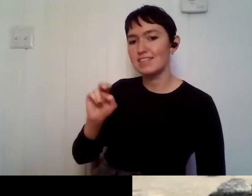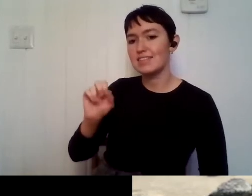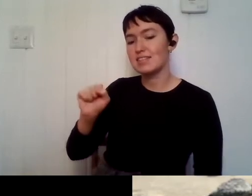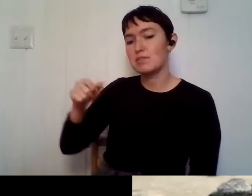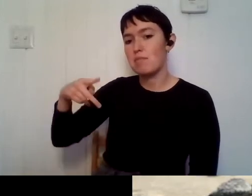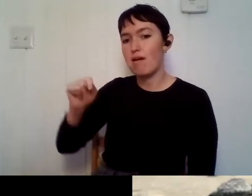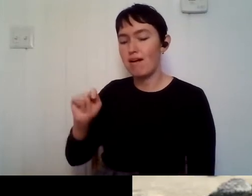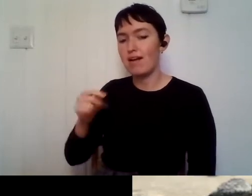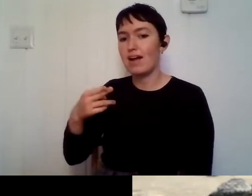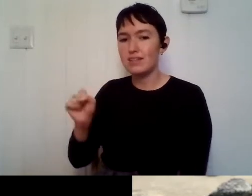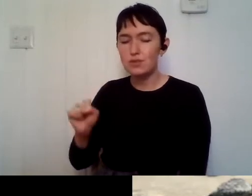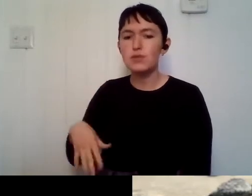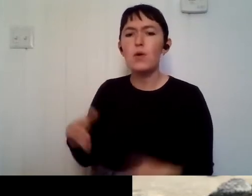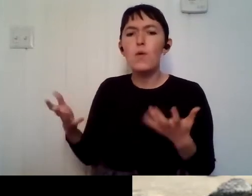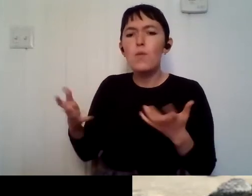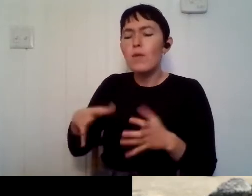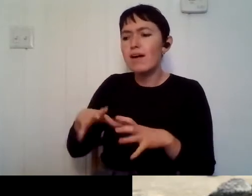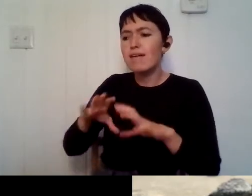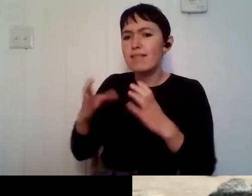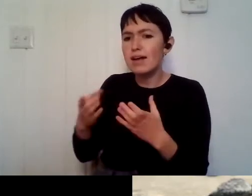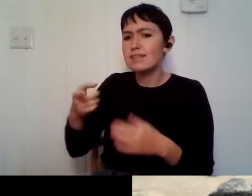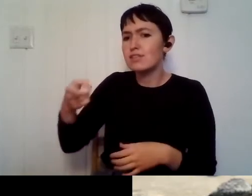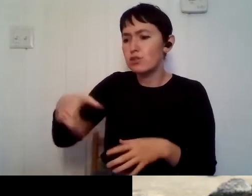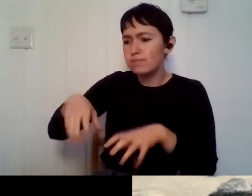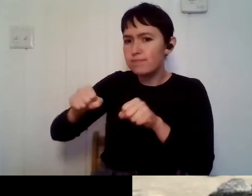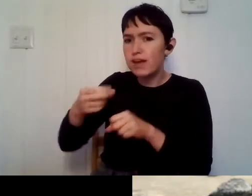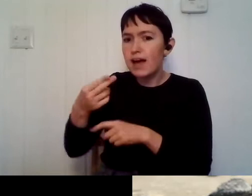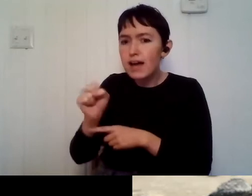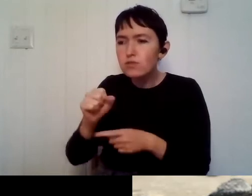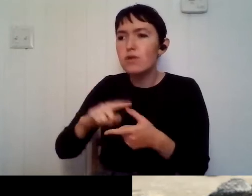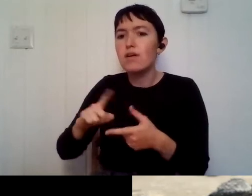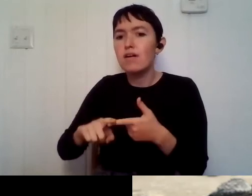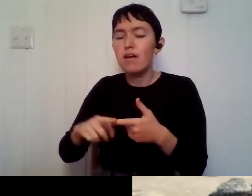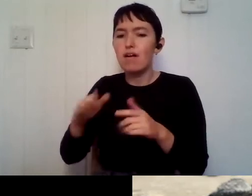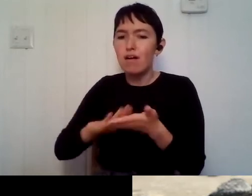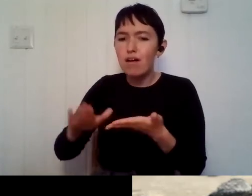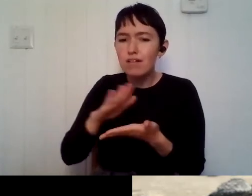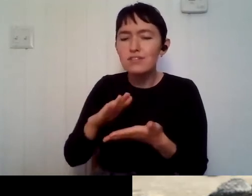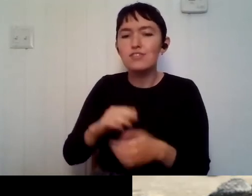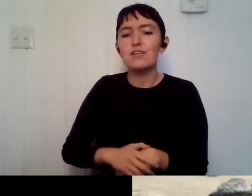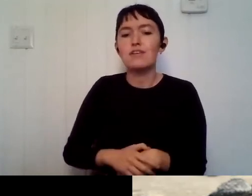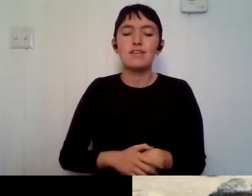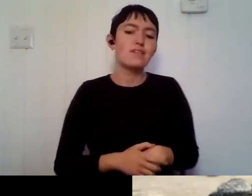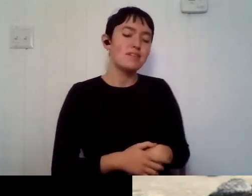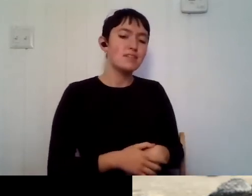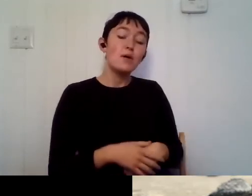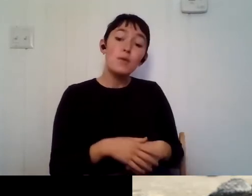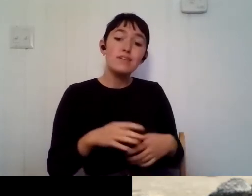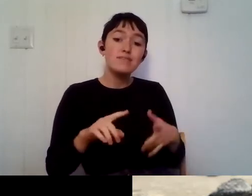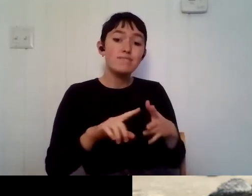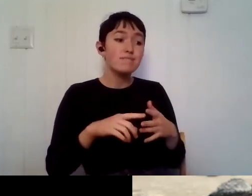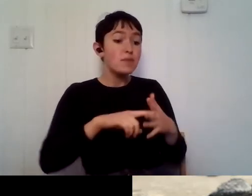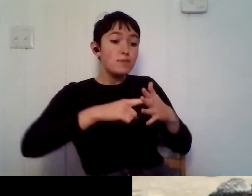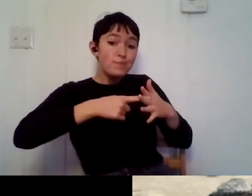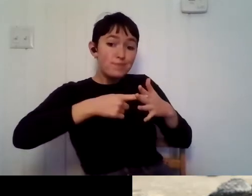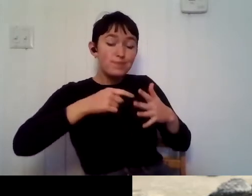college did you take and like, how'd you start out? How does it all come to be? Yeah. So, um, it started out like as a kid, like